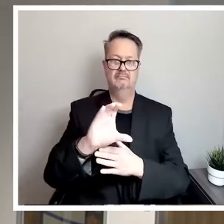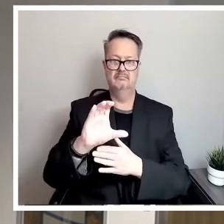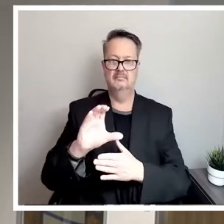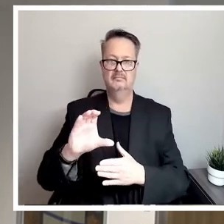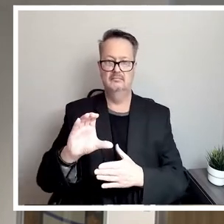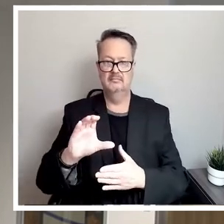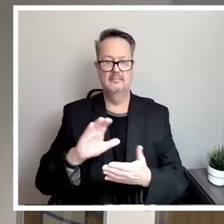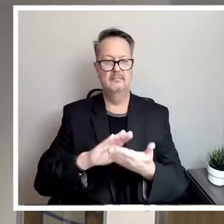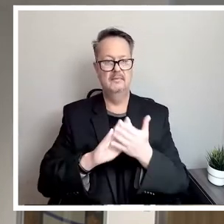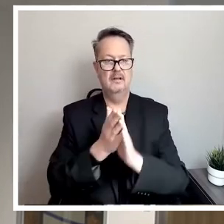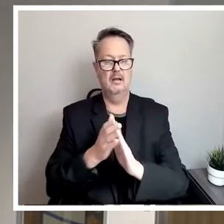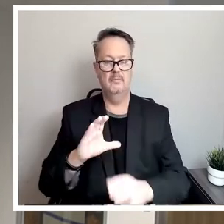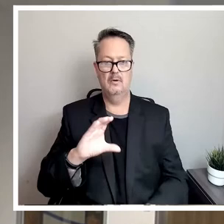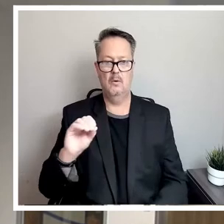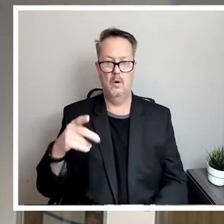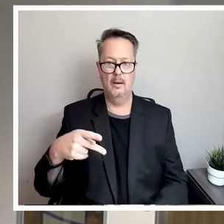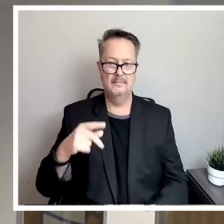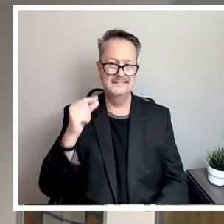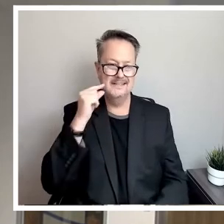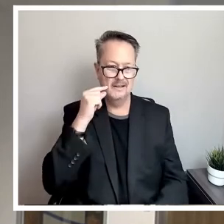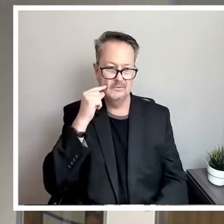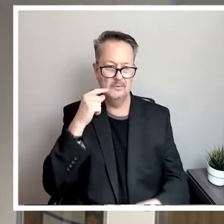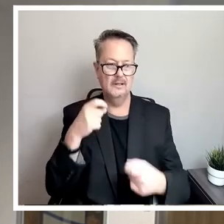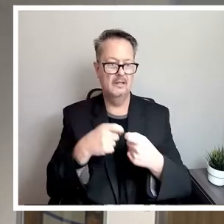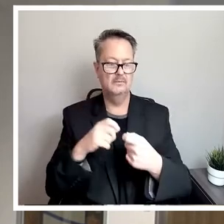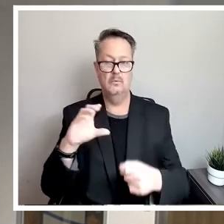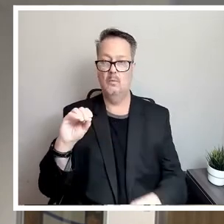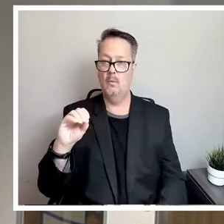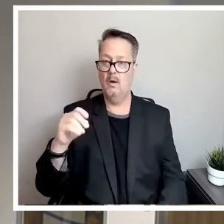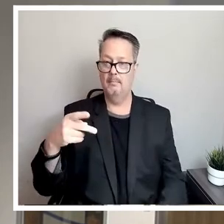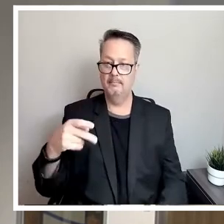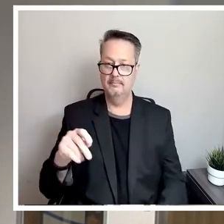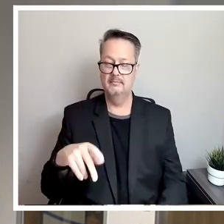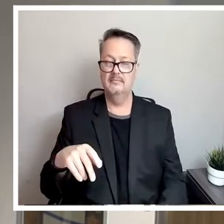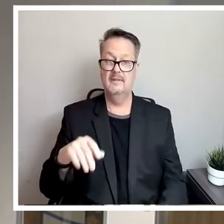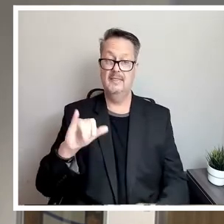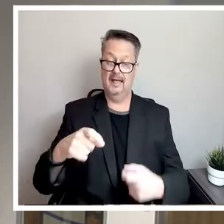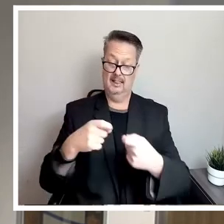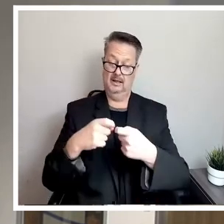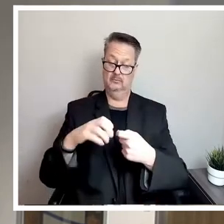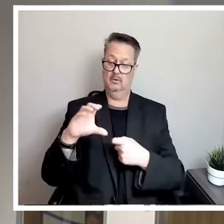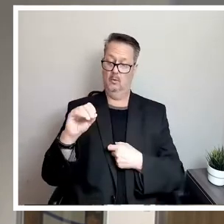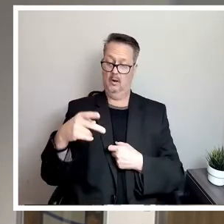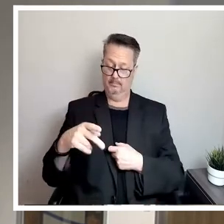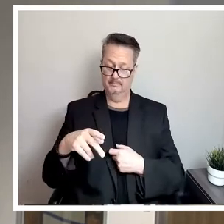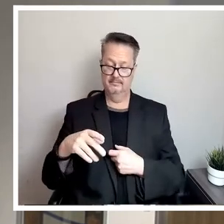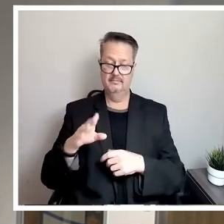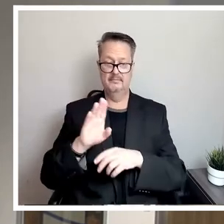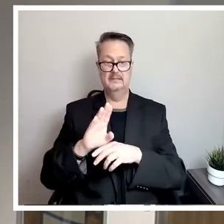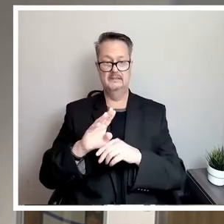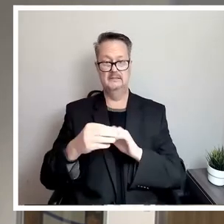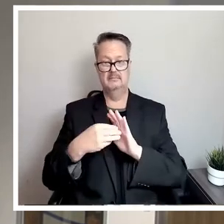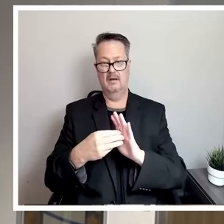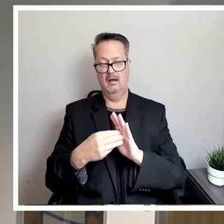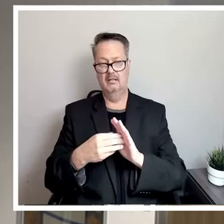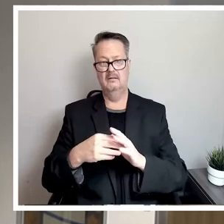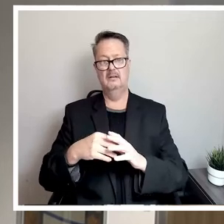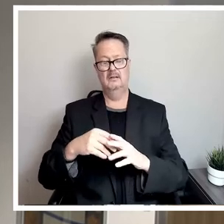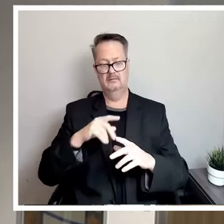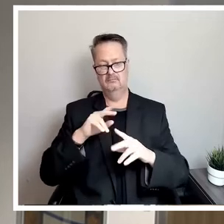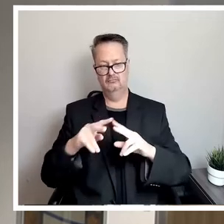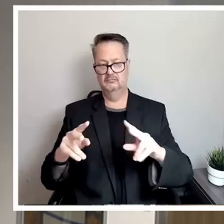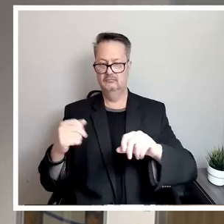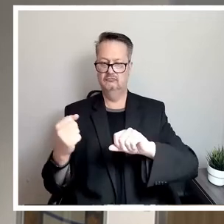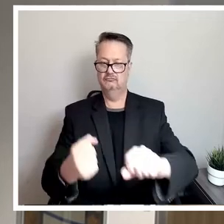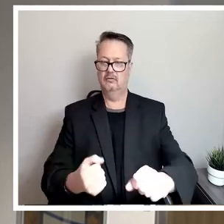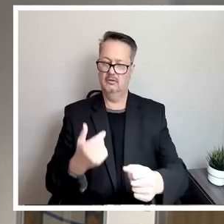San Antonio Electric Co-op. The electric co-op business model is built and well proven. Electric co-ops are all around us and all